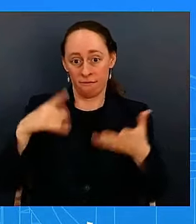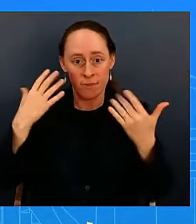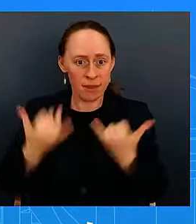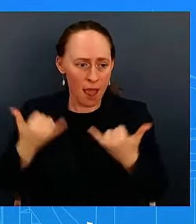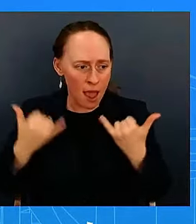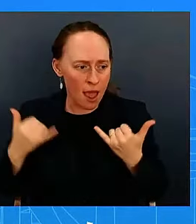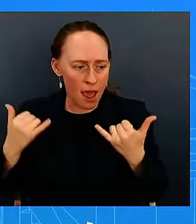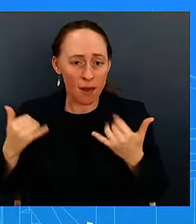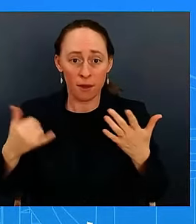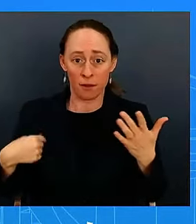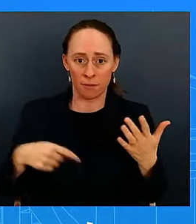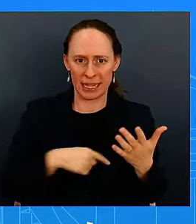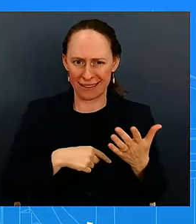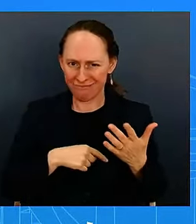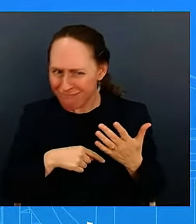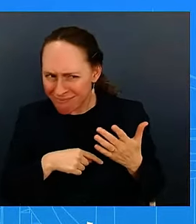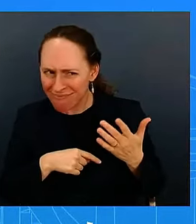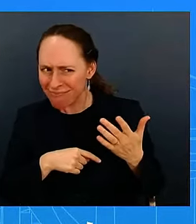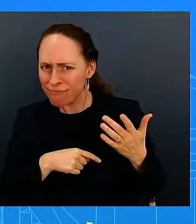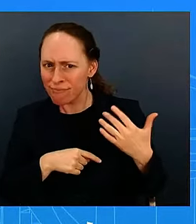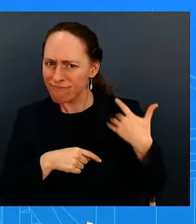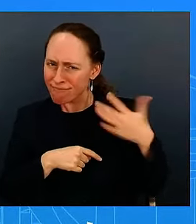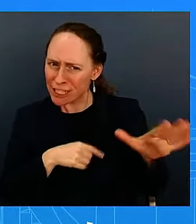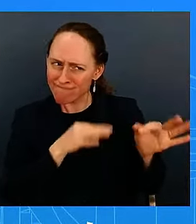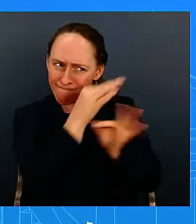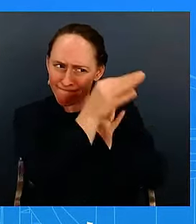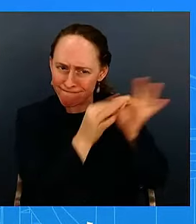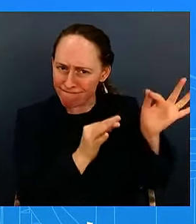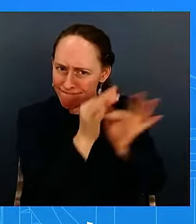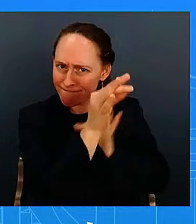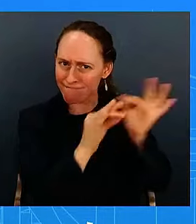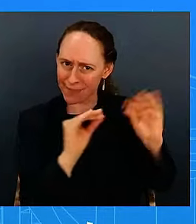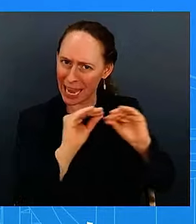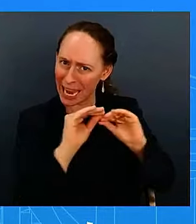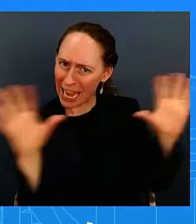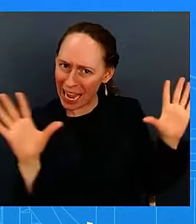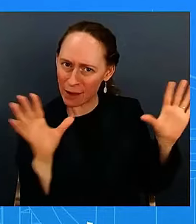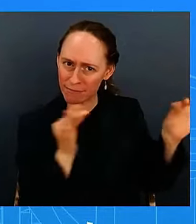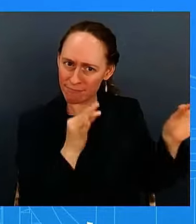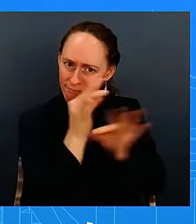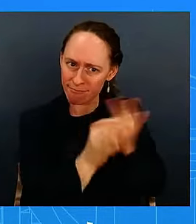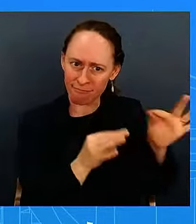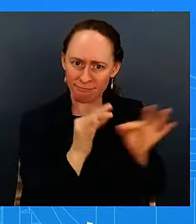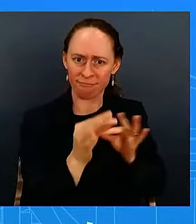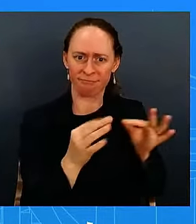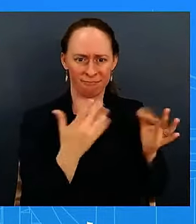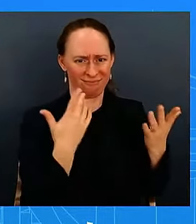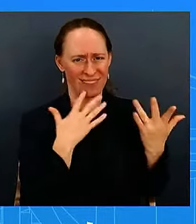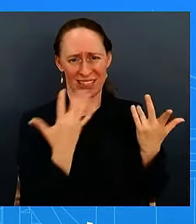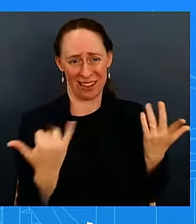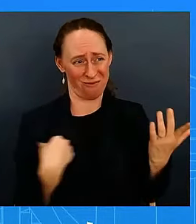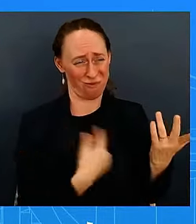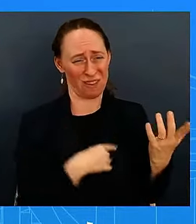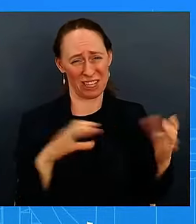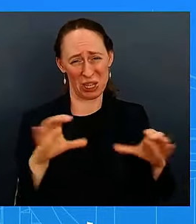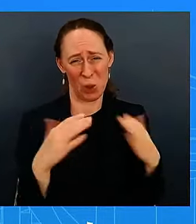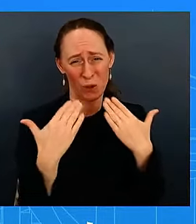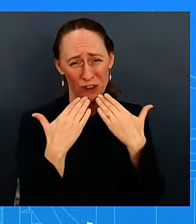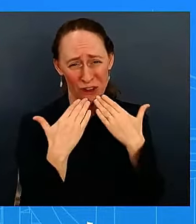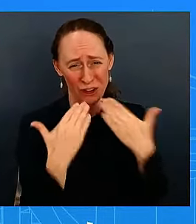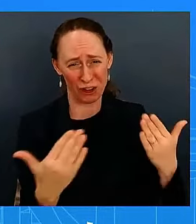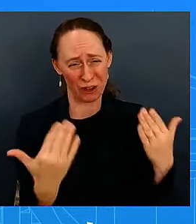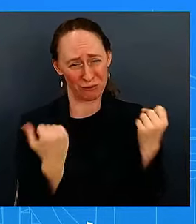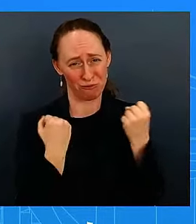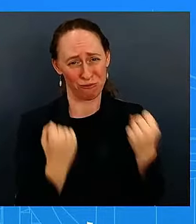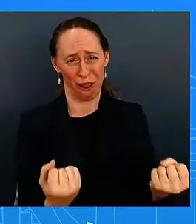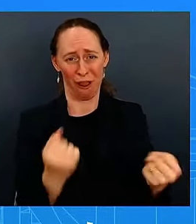you today is unique is strong is uh uh leading to real